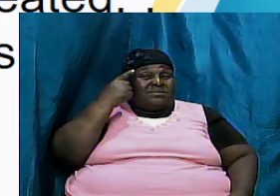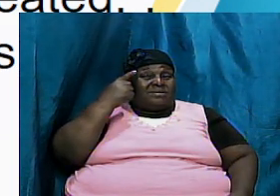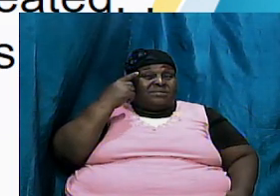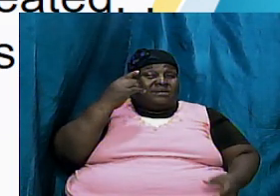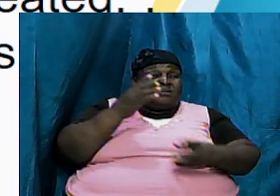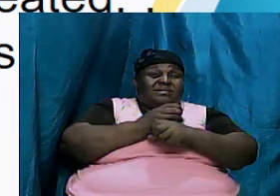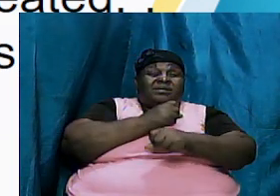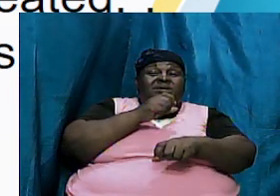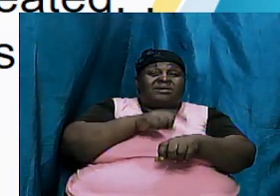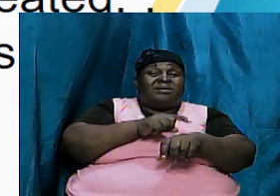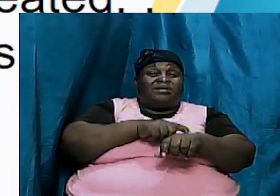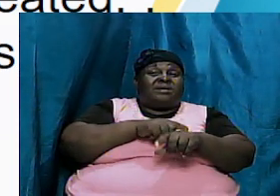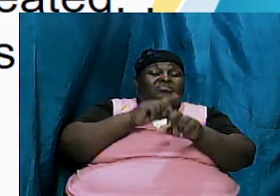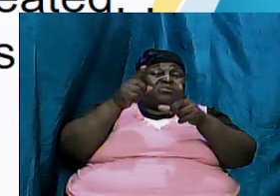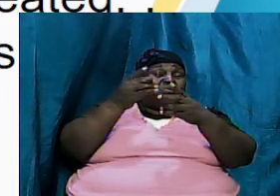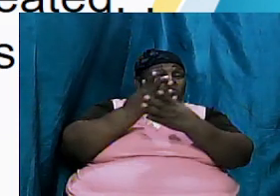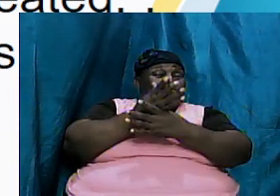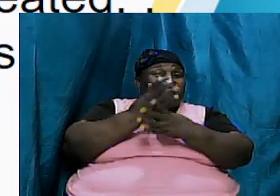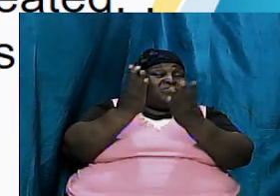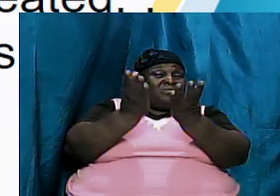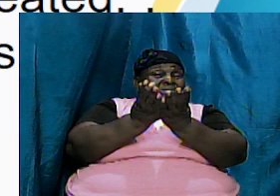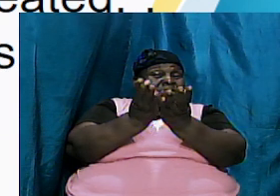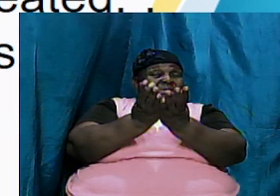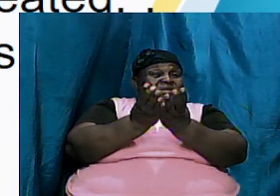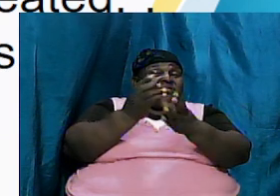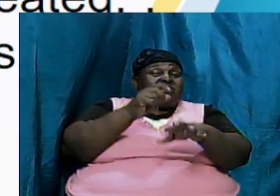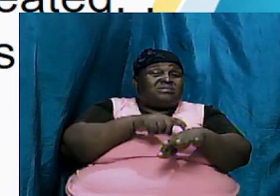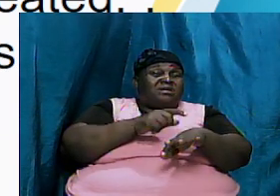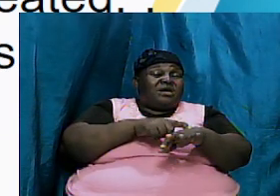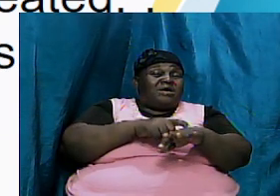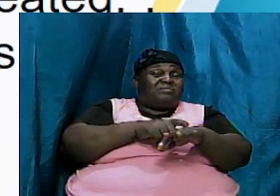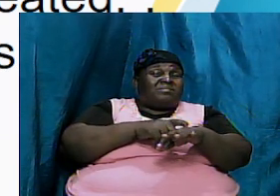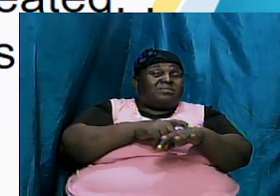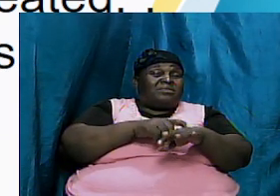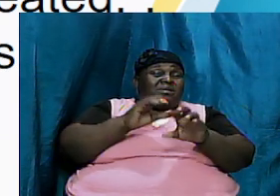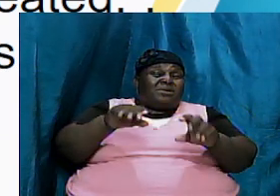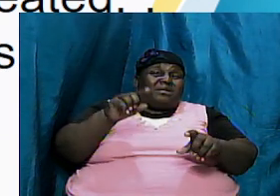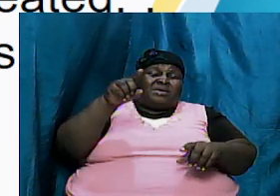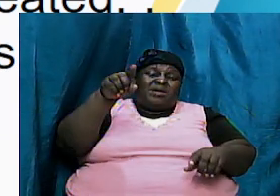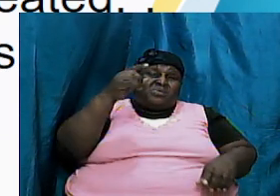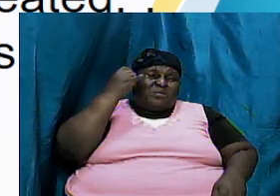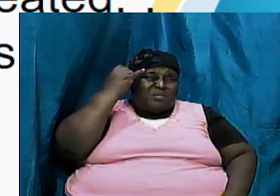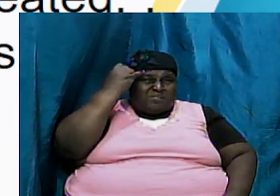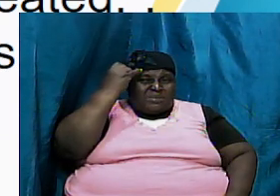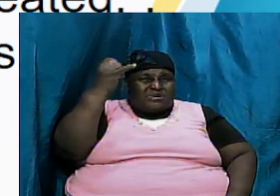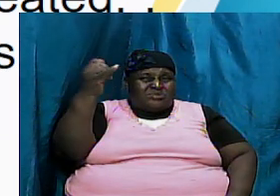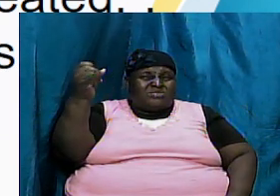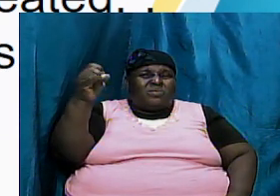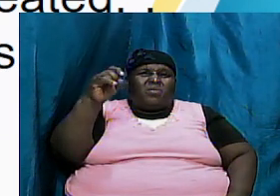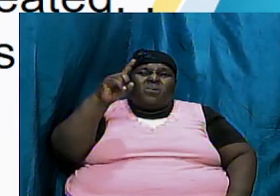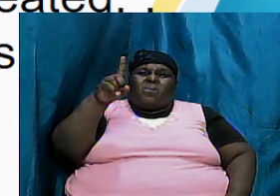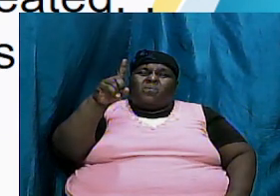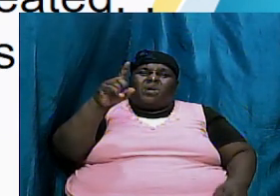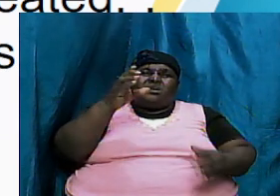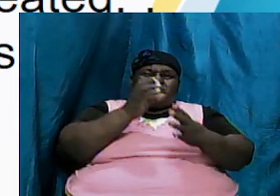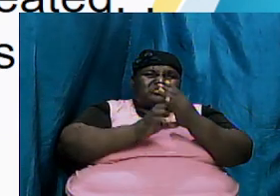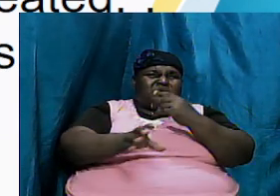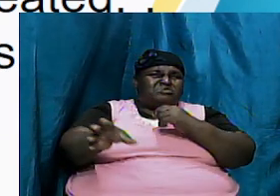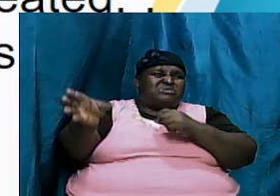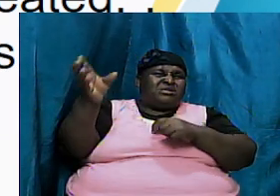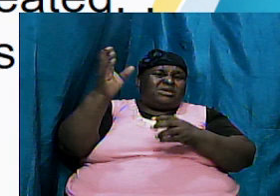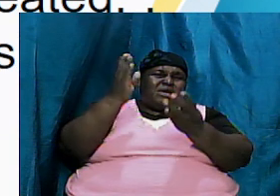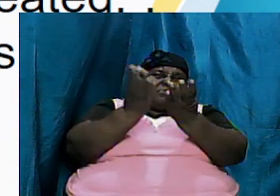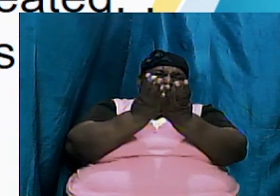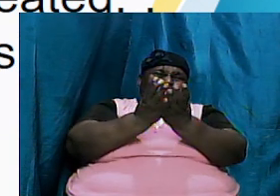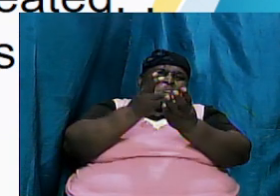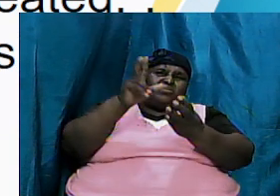take time and go through the book because the time that you can you imagine one chapter in a book taking 2000 years